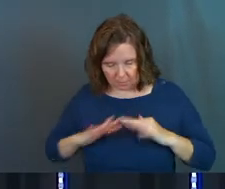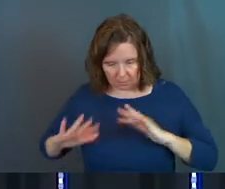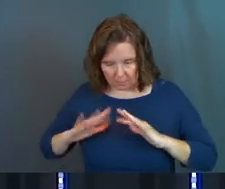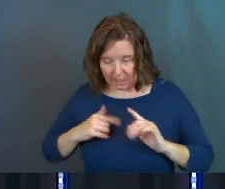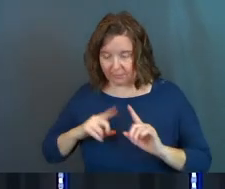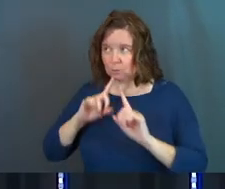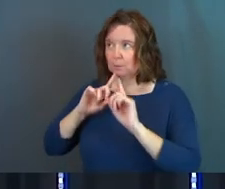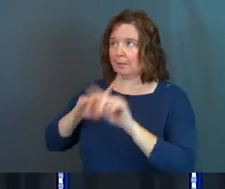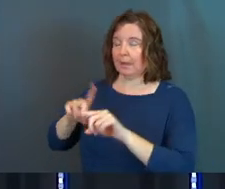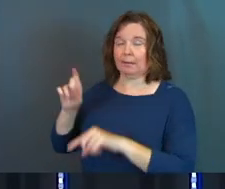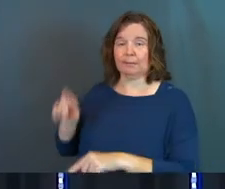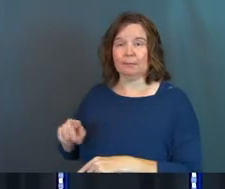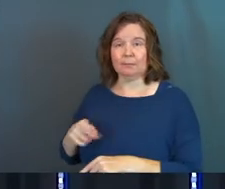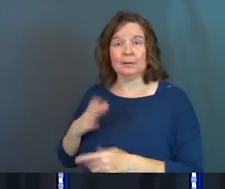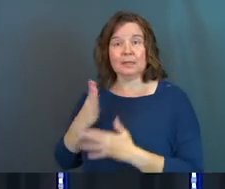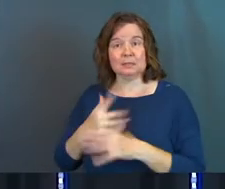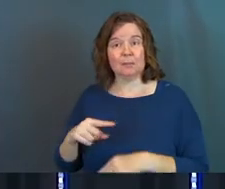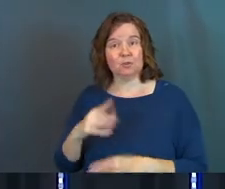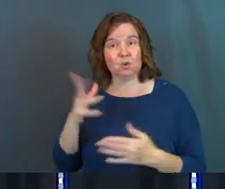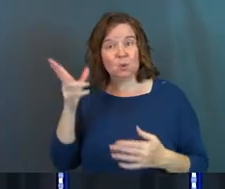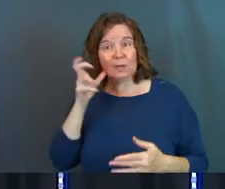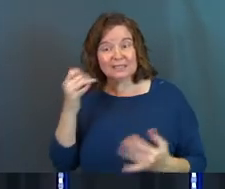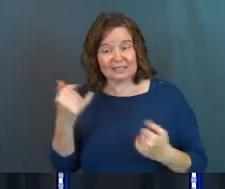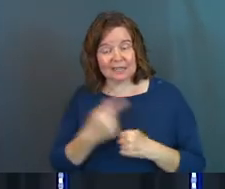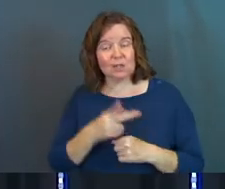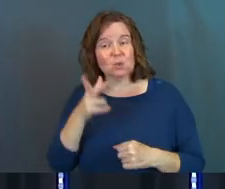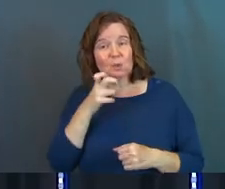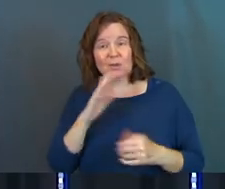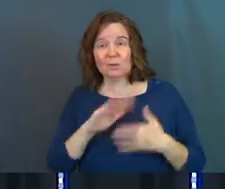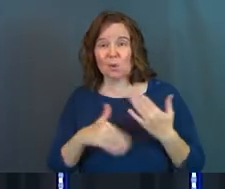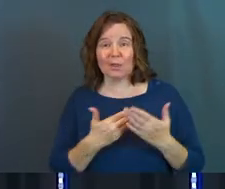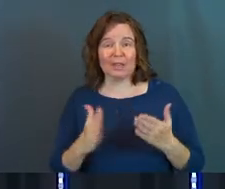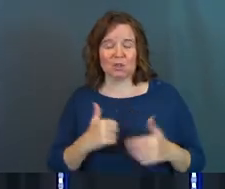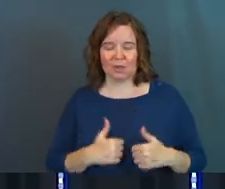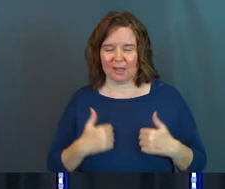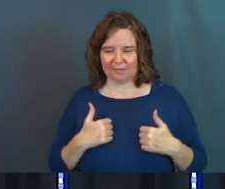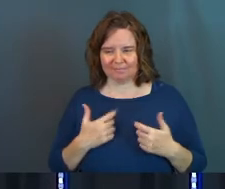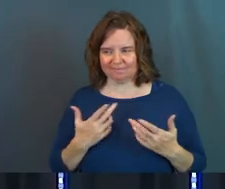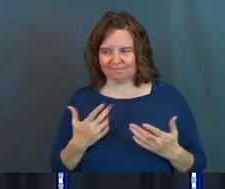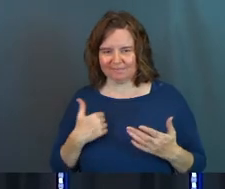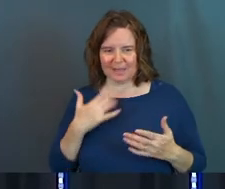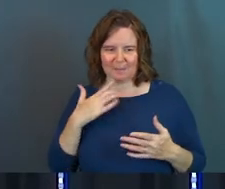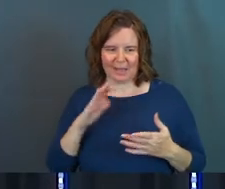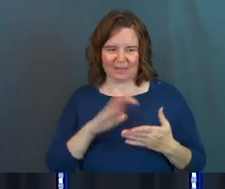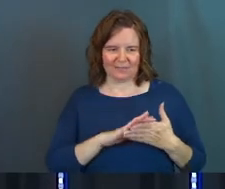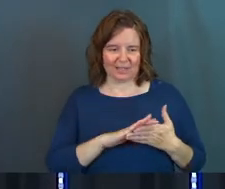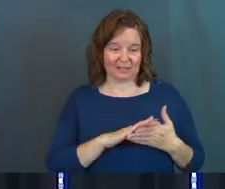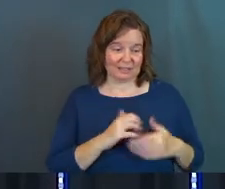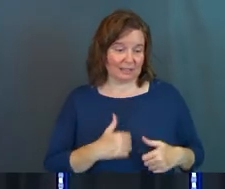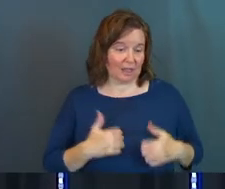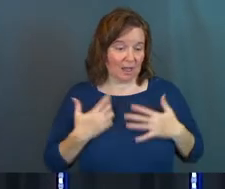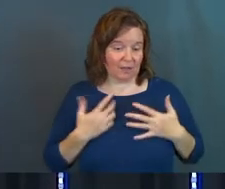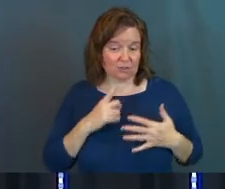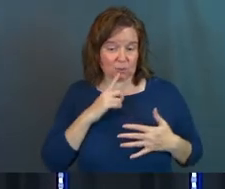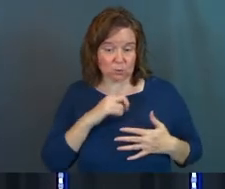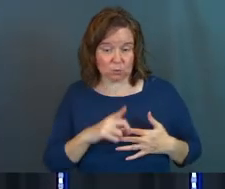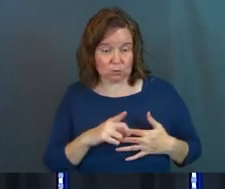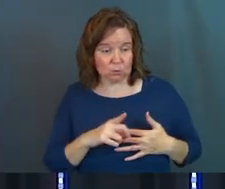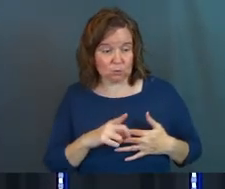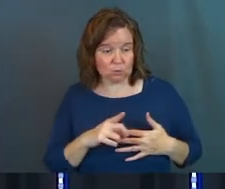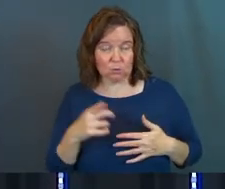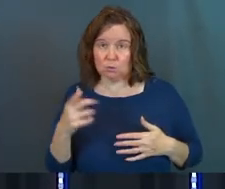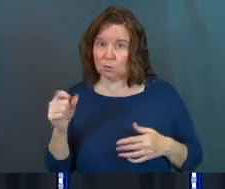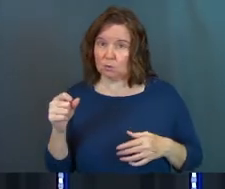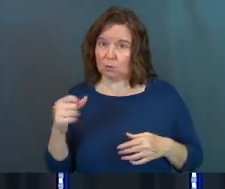to him. And some of you guys hearing this today, you're going to hear this whole thing. And you're like, you know what? My faith is alive. It is true.